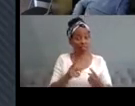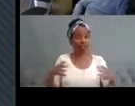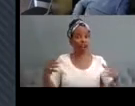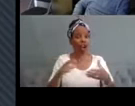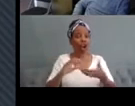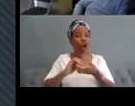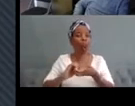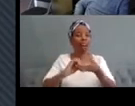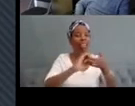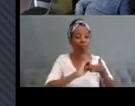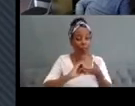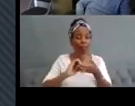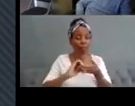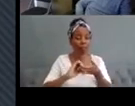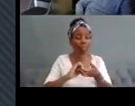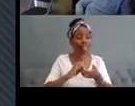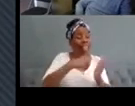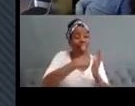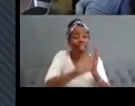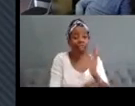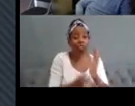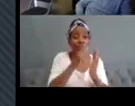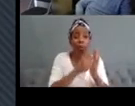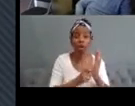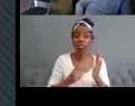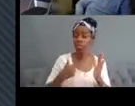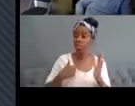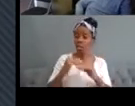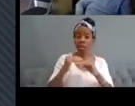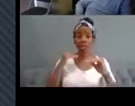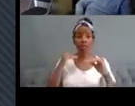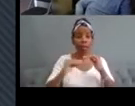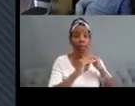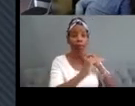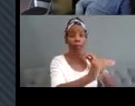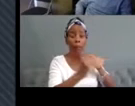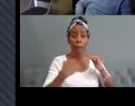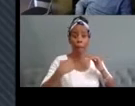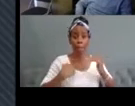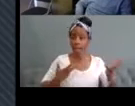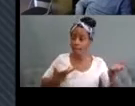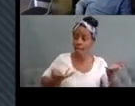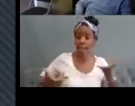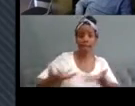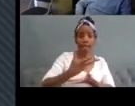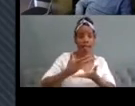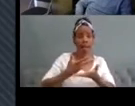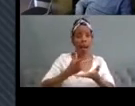participate in ways which are meaningful and enabling all brought about by a shared sense of purpose